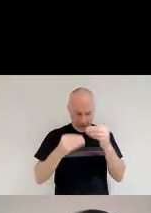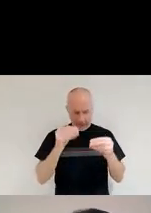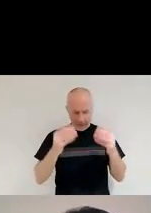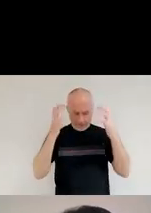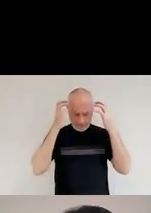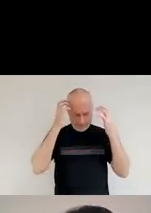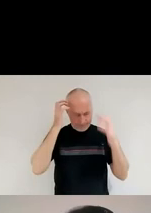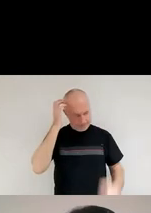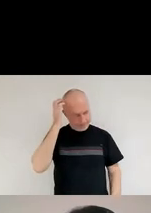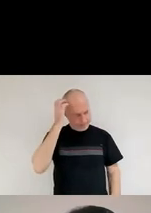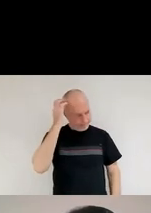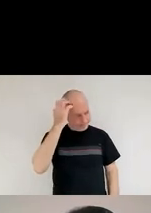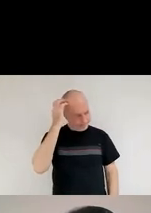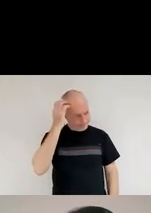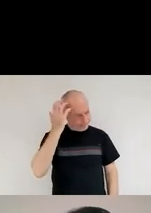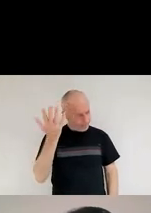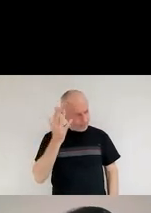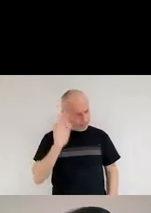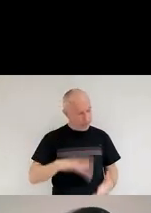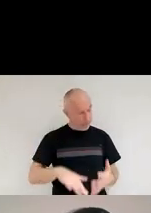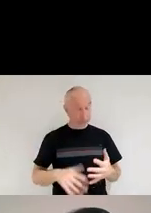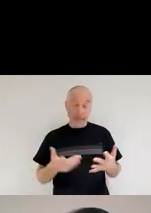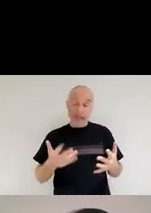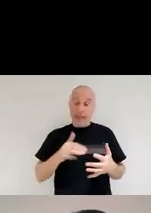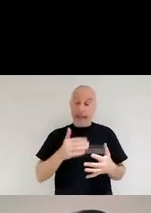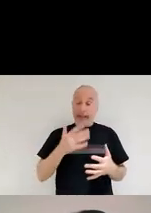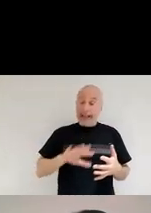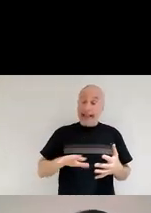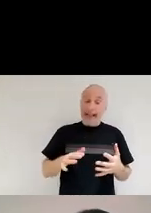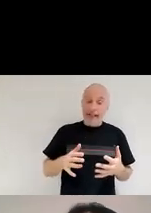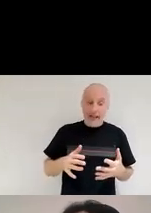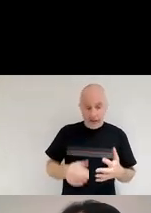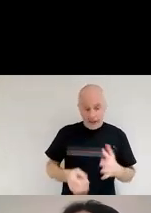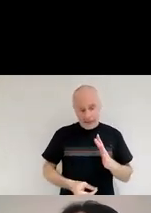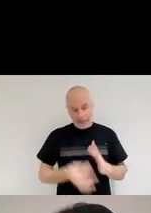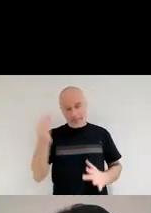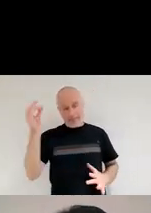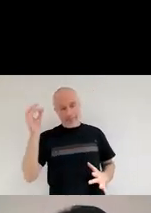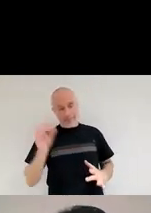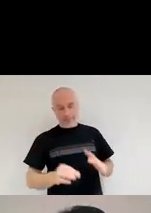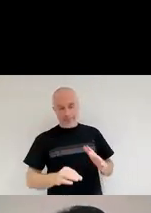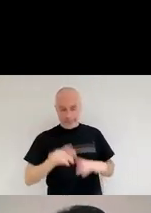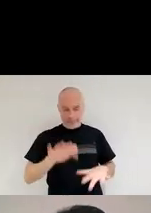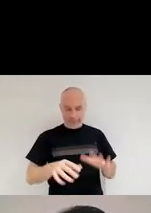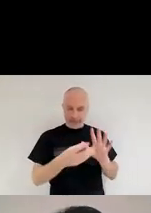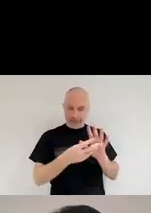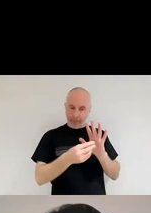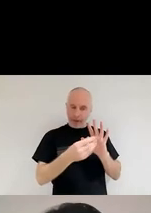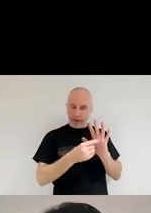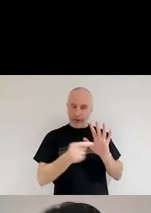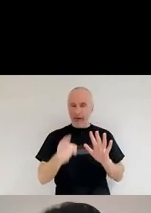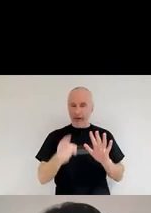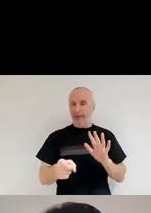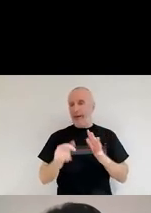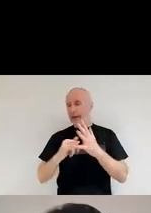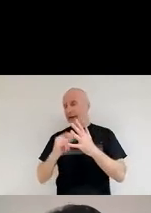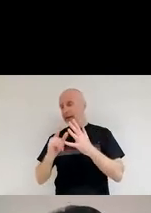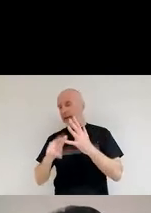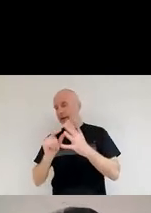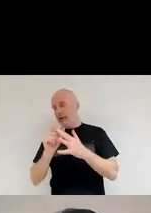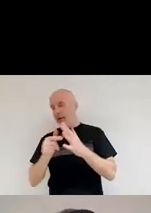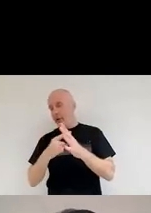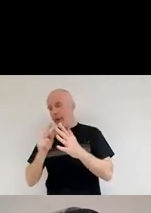improve our modeling of supernovae, and suddenly they're going to be able to create enough dust. And maybe our